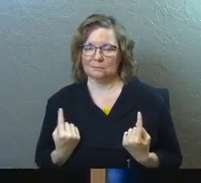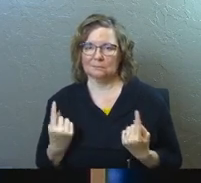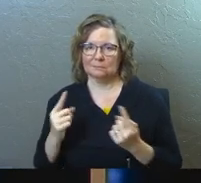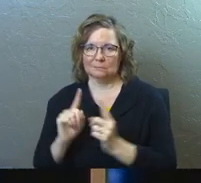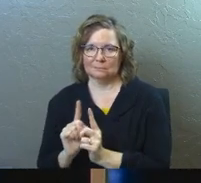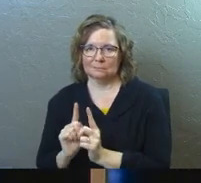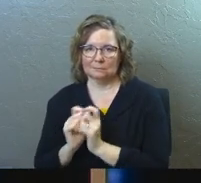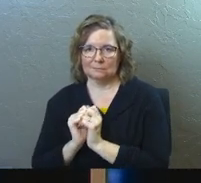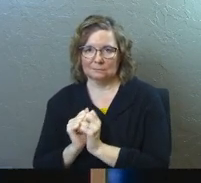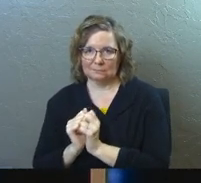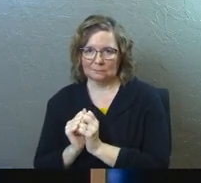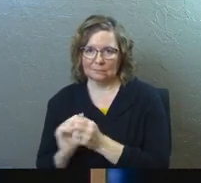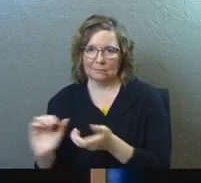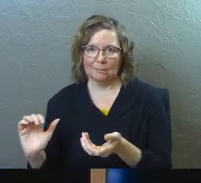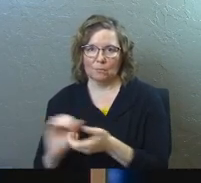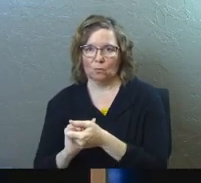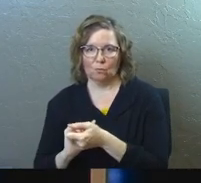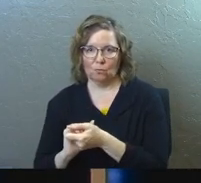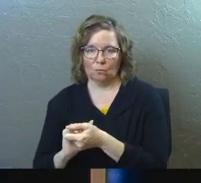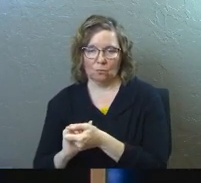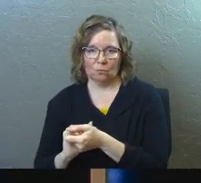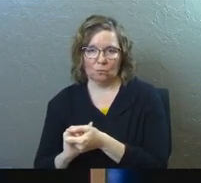He's talking about an actual partnership.